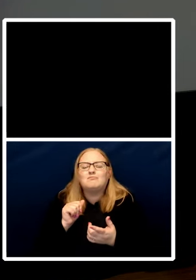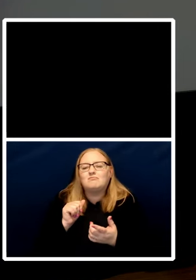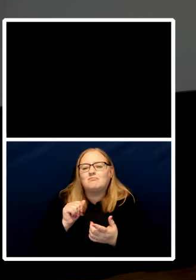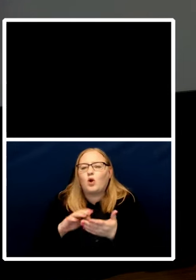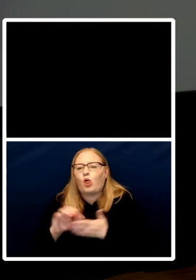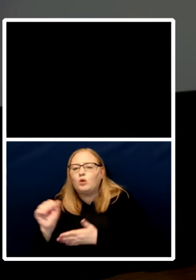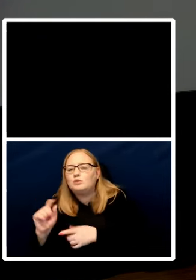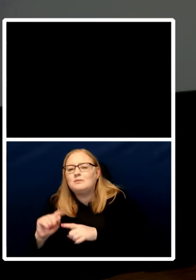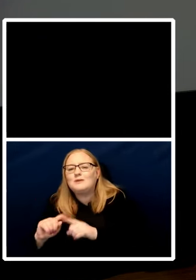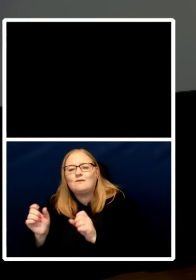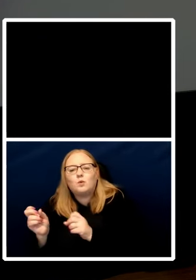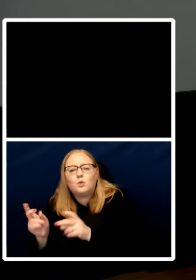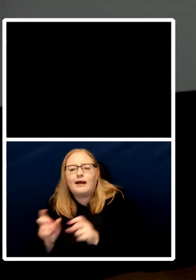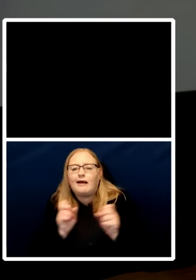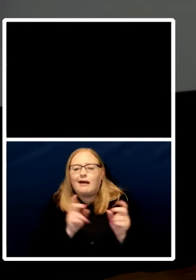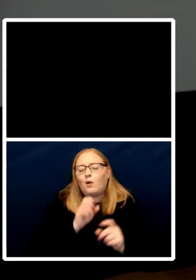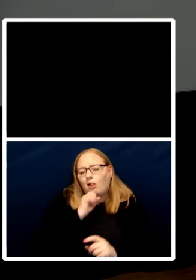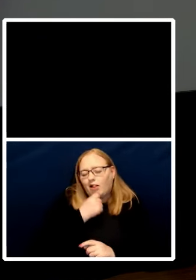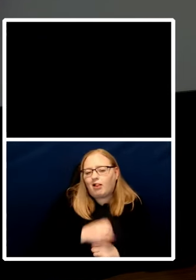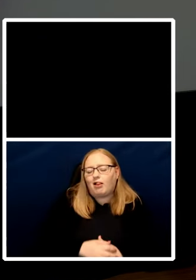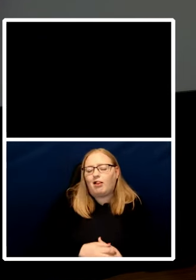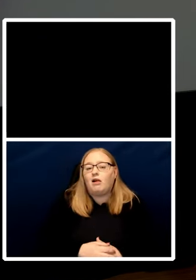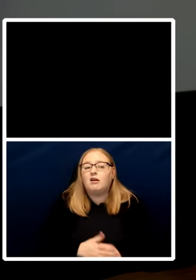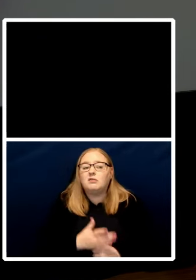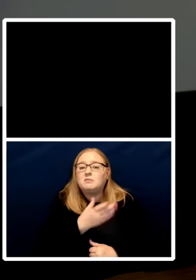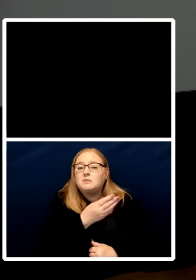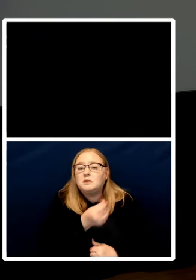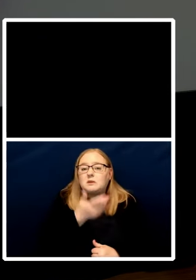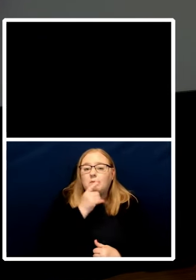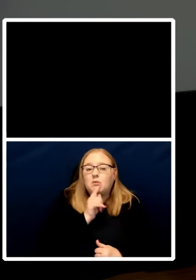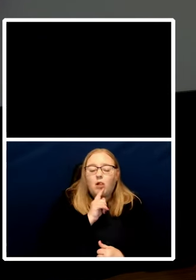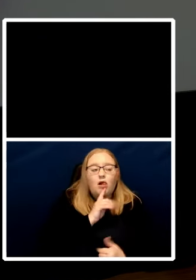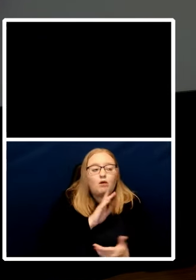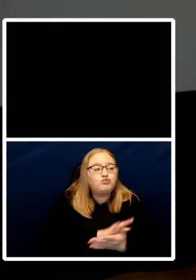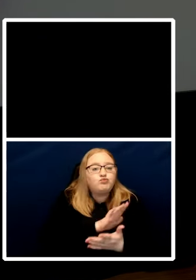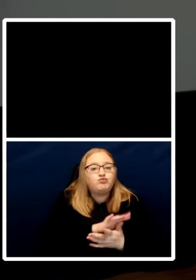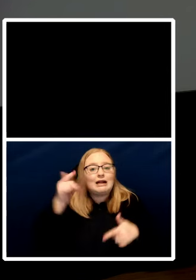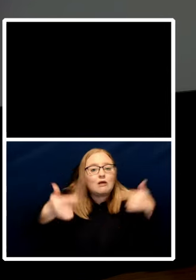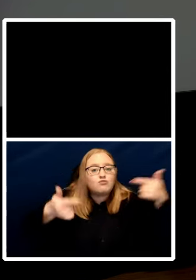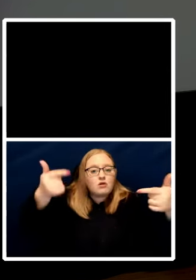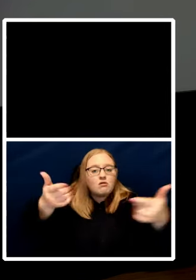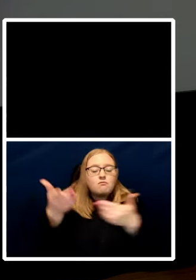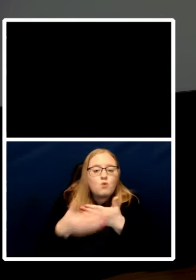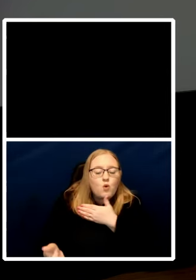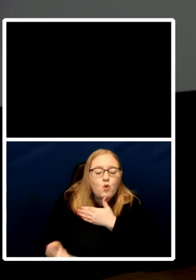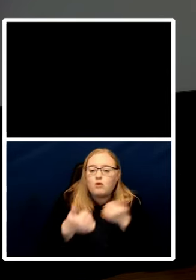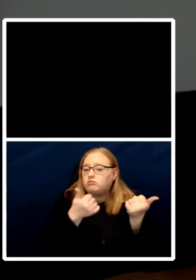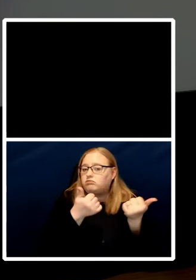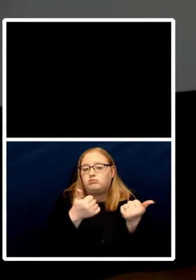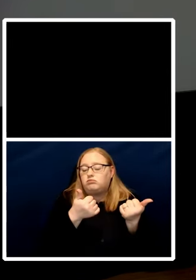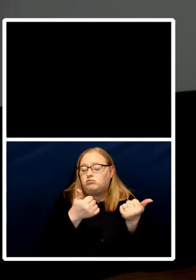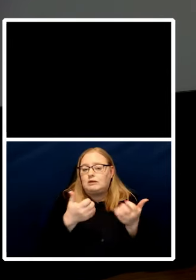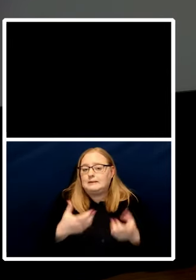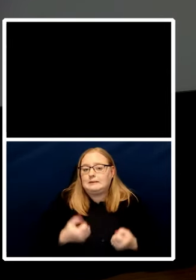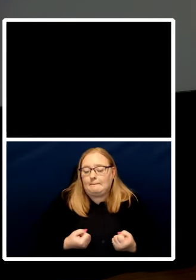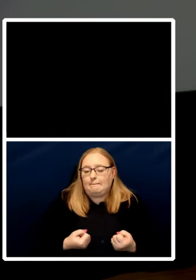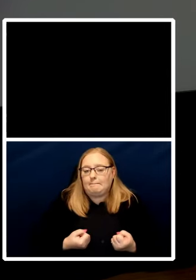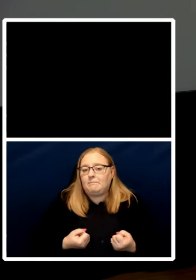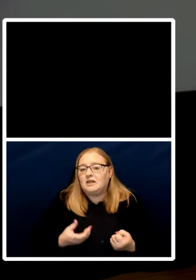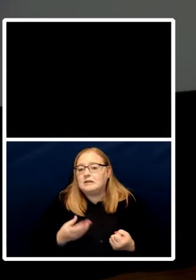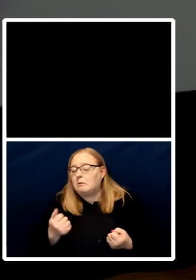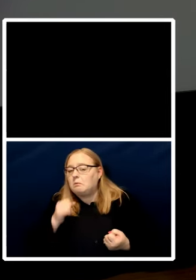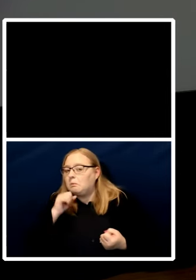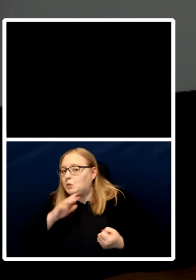um are happy with more cameras and some people you know there will be there there is room